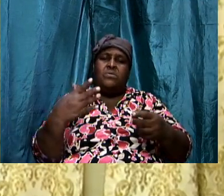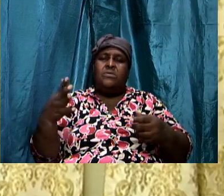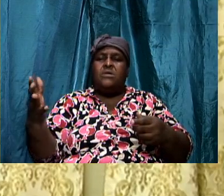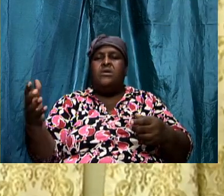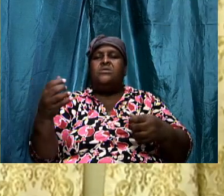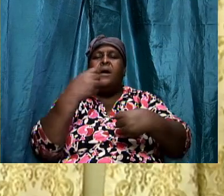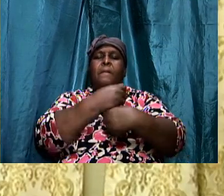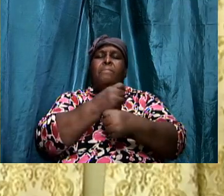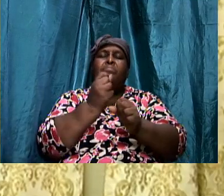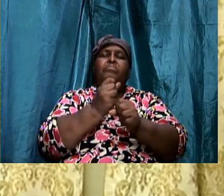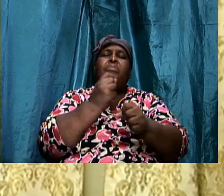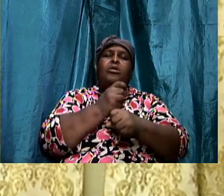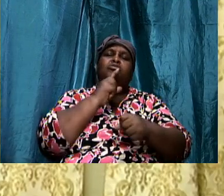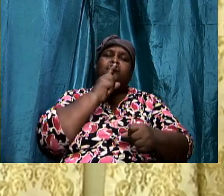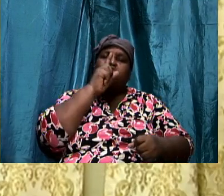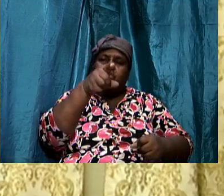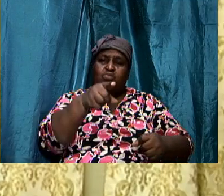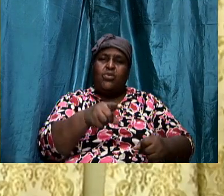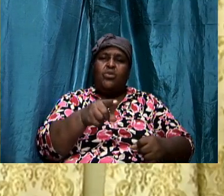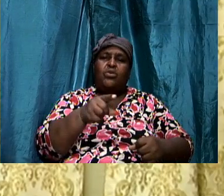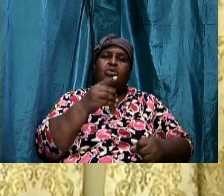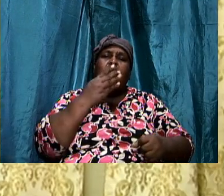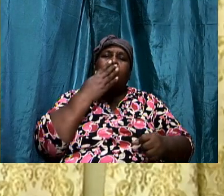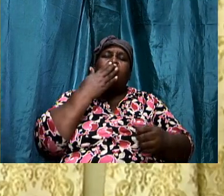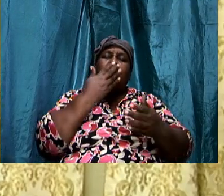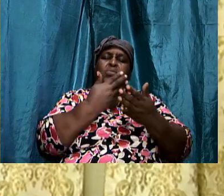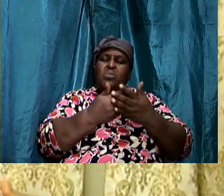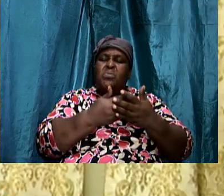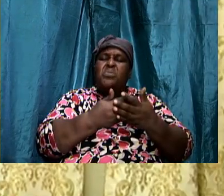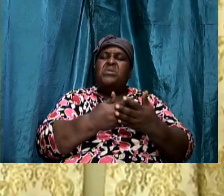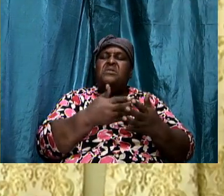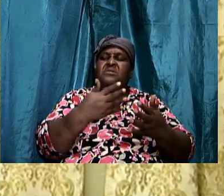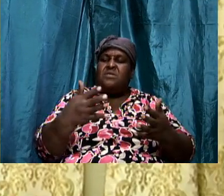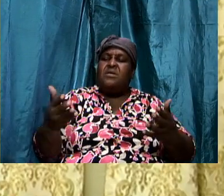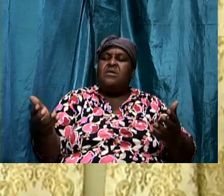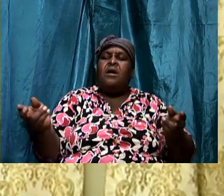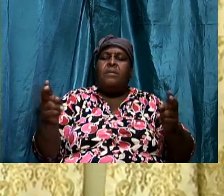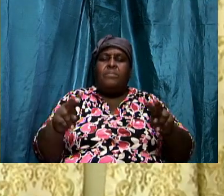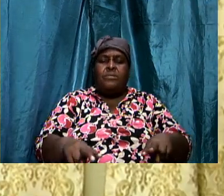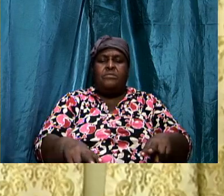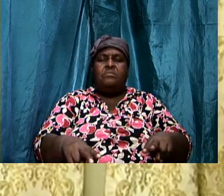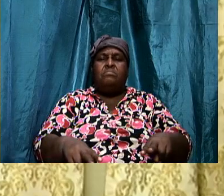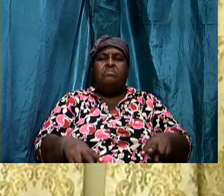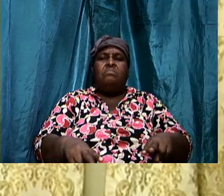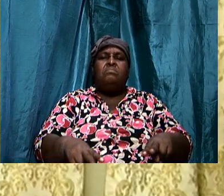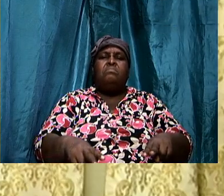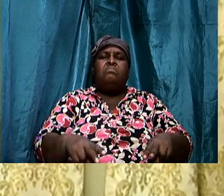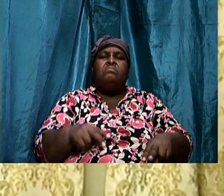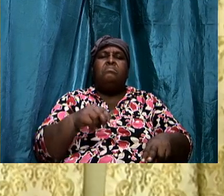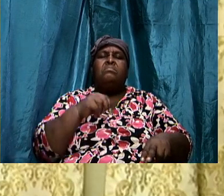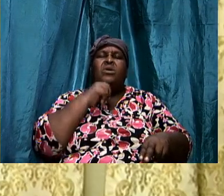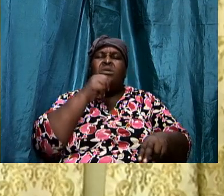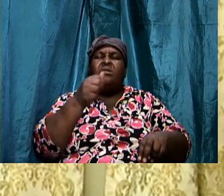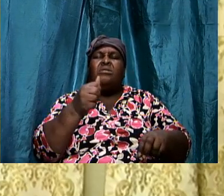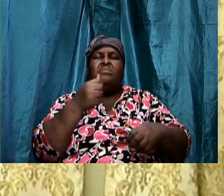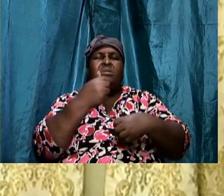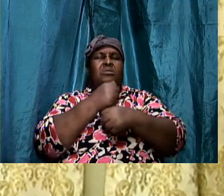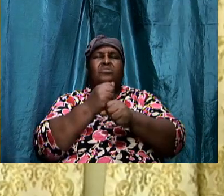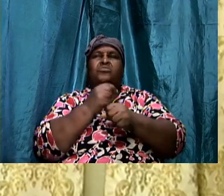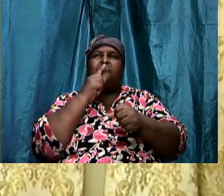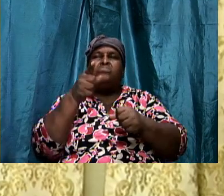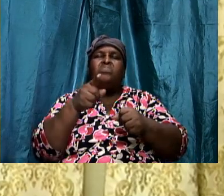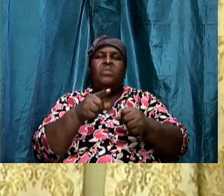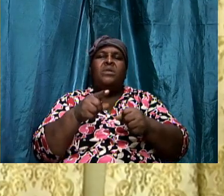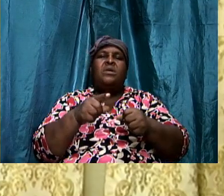happens. So that it is not going to be the norm. Each day. To just pick up the